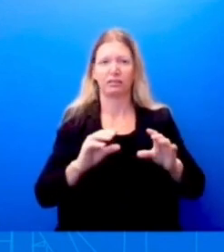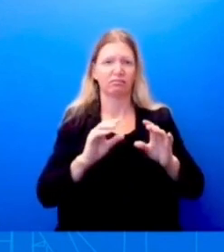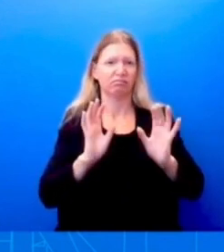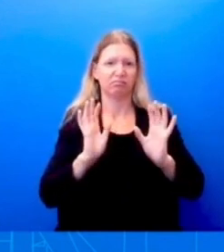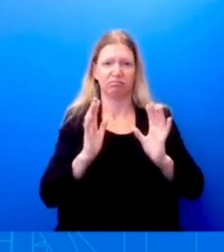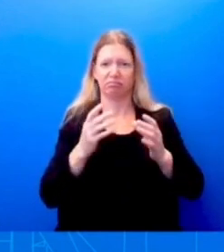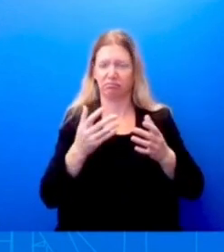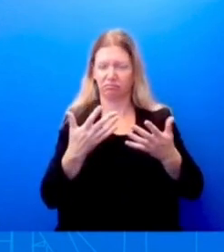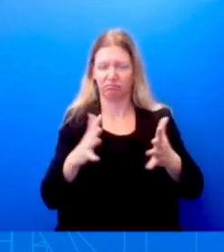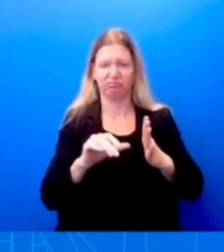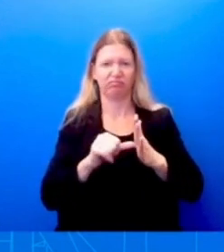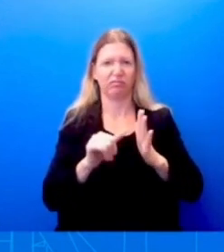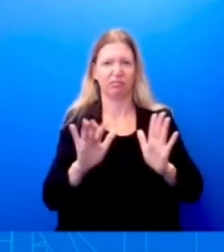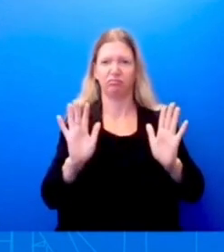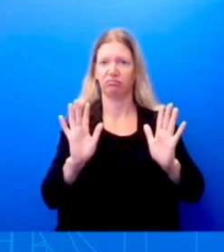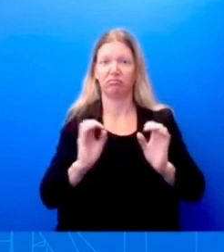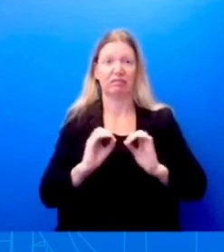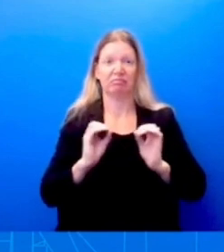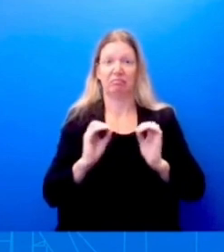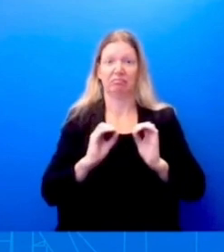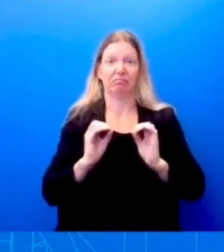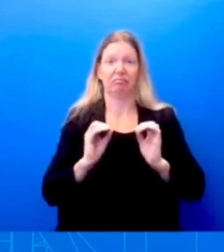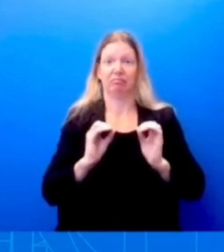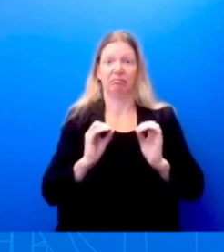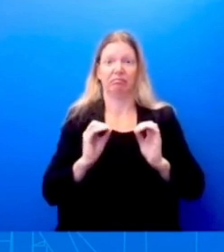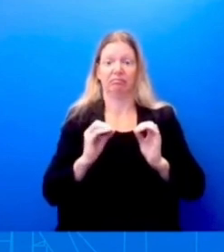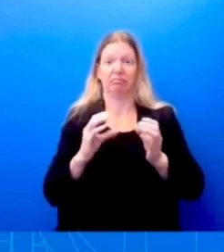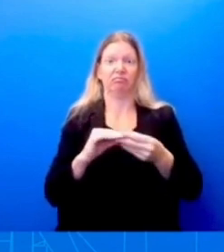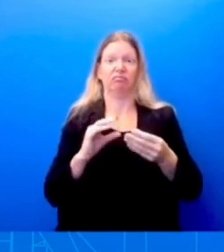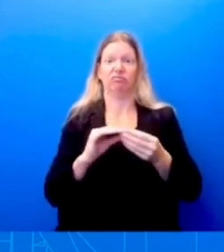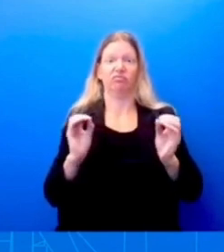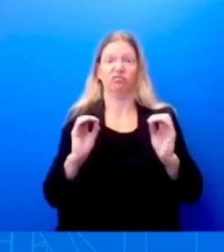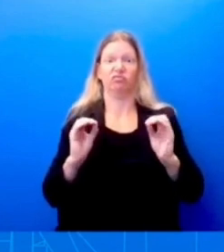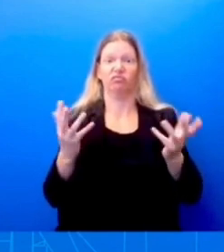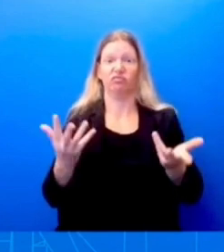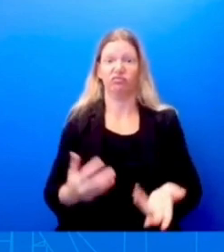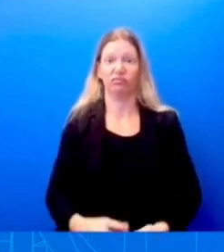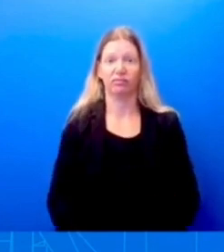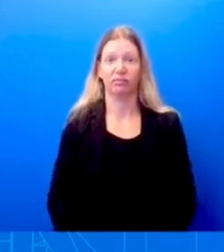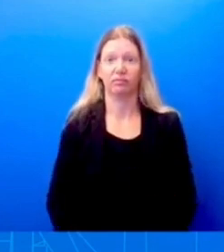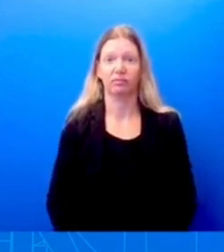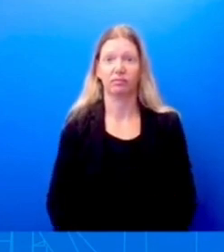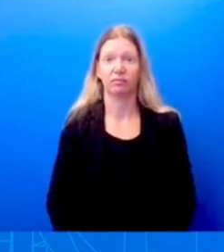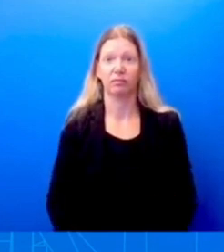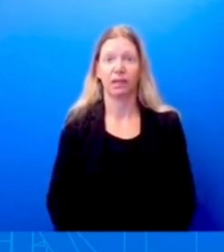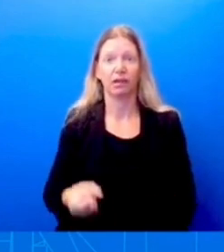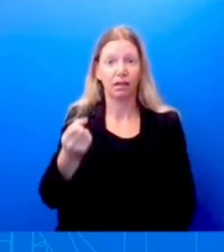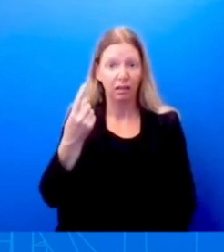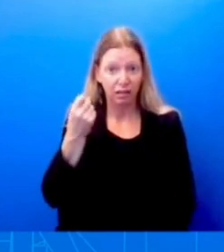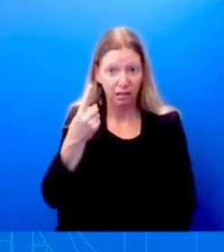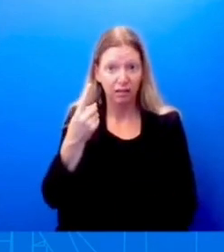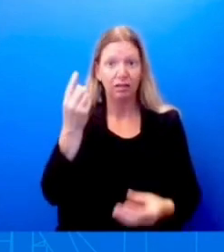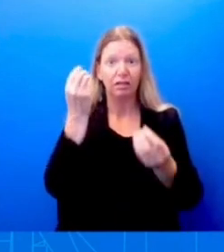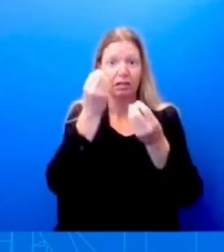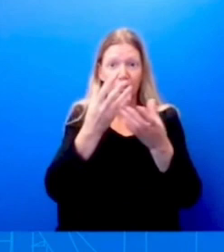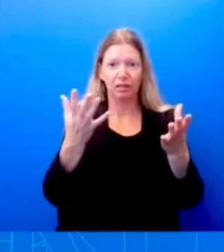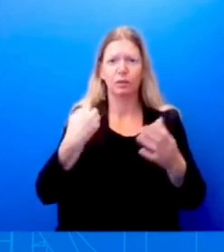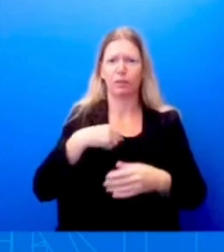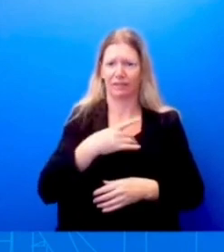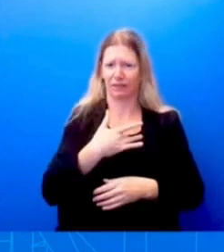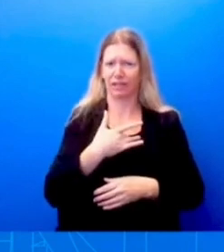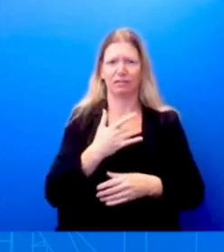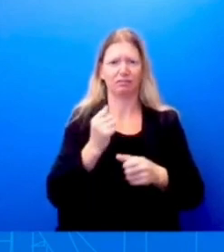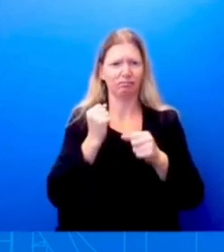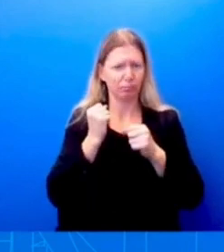just don't have anything more to add. What I can say is that we are prepared for the fall. We believe that we're prepared for the fall. We believe that we are in a better